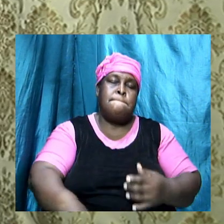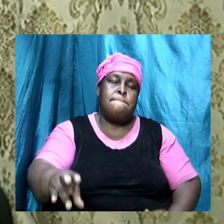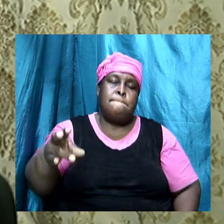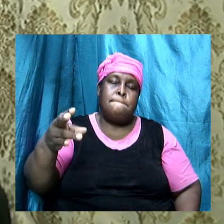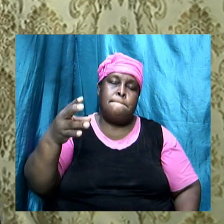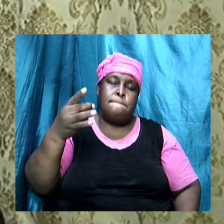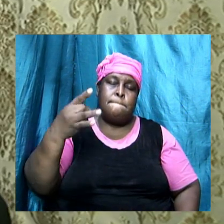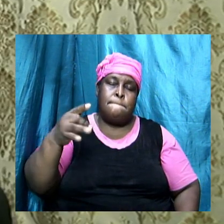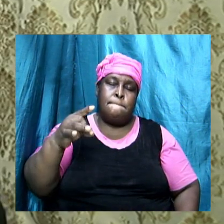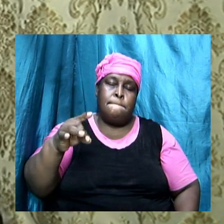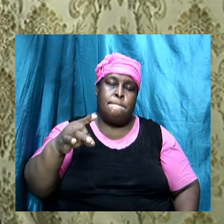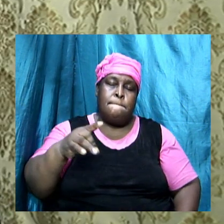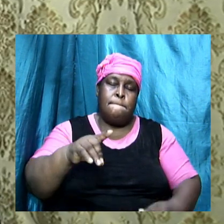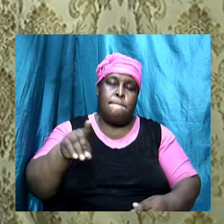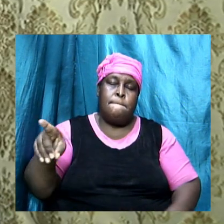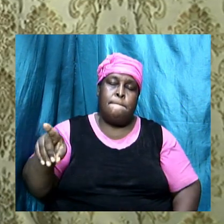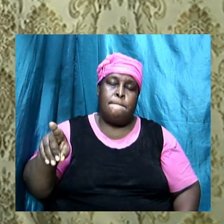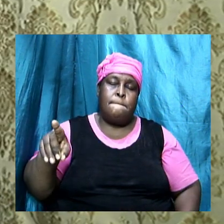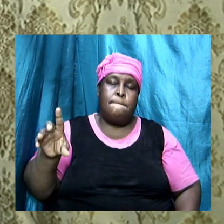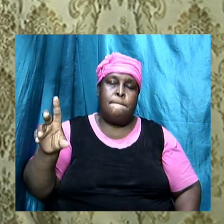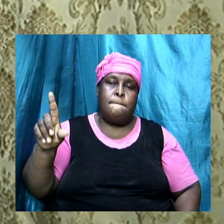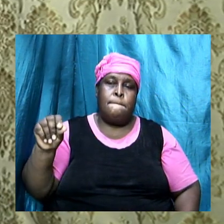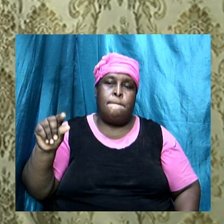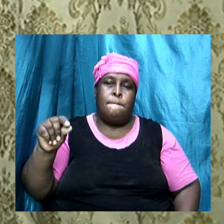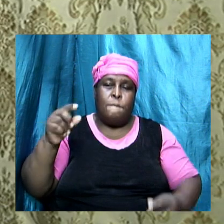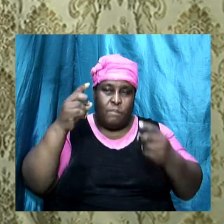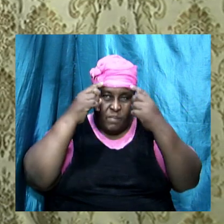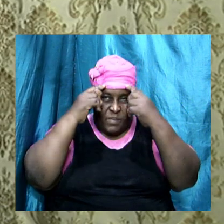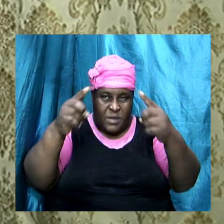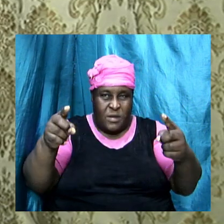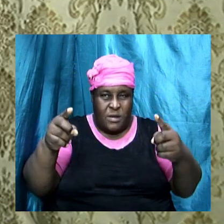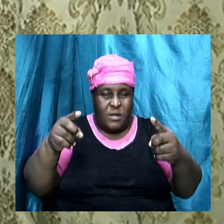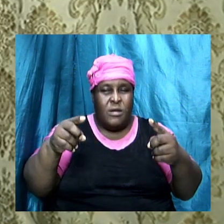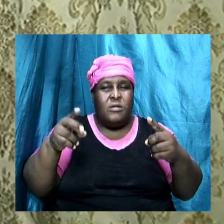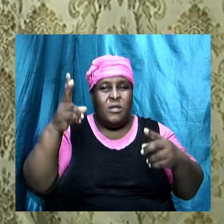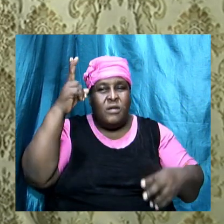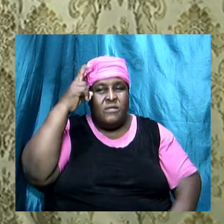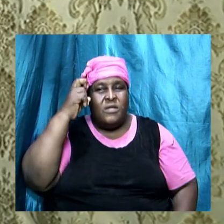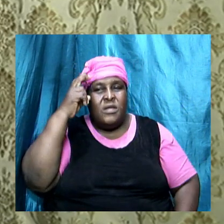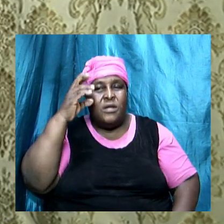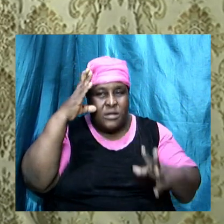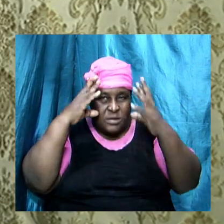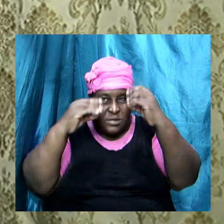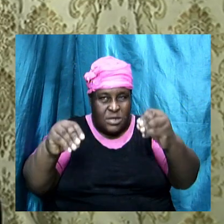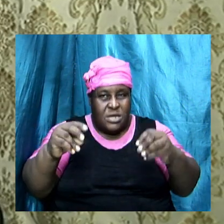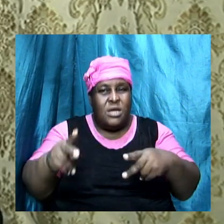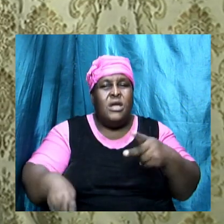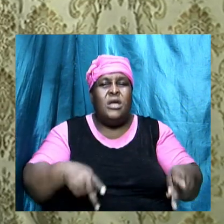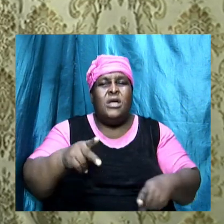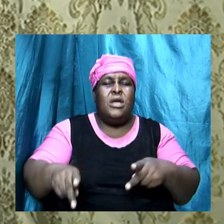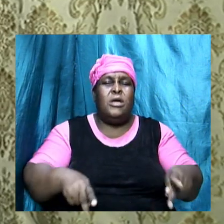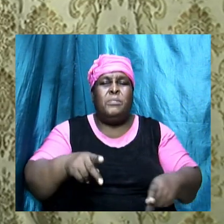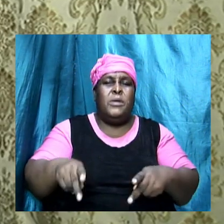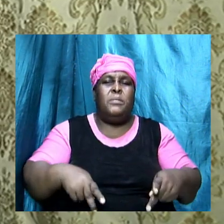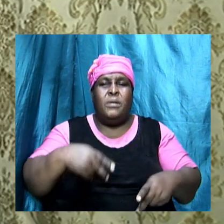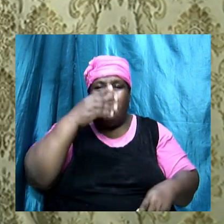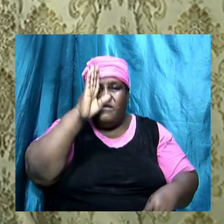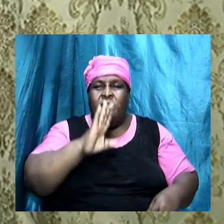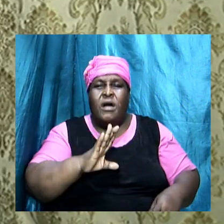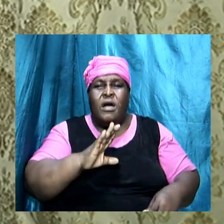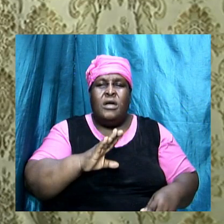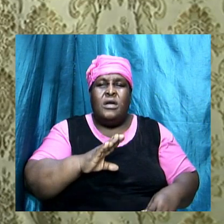so the doctrine of Balaam will teach the people of God to commit sexual